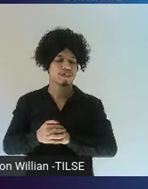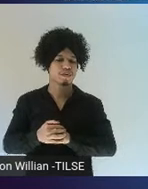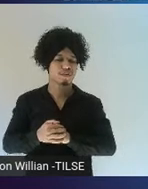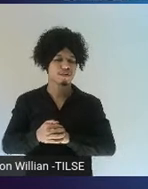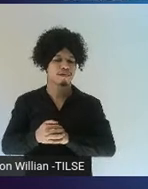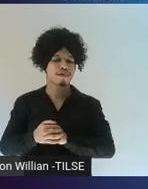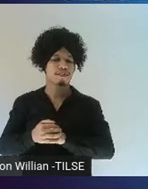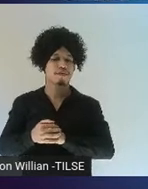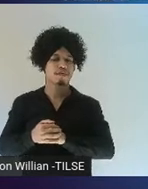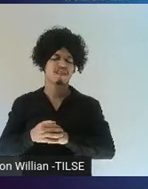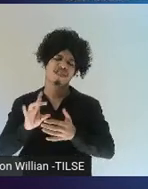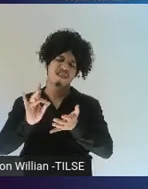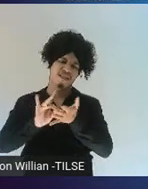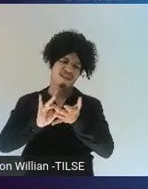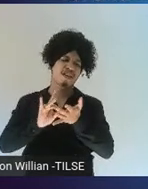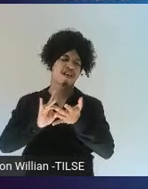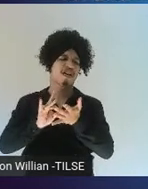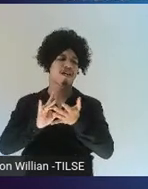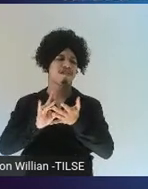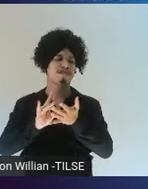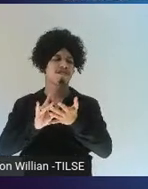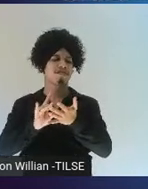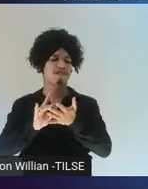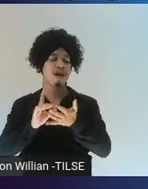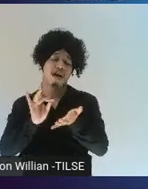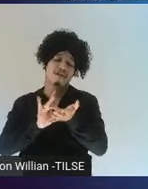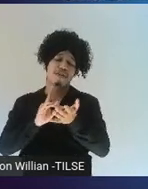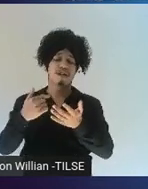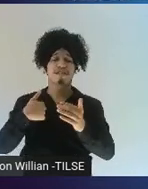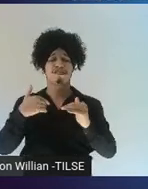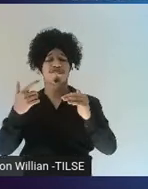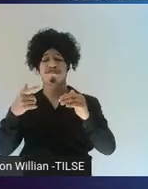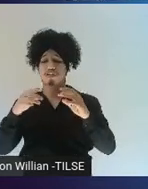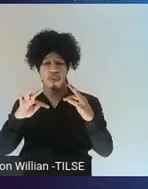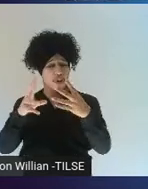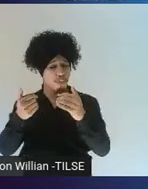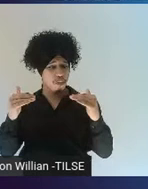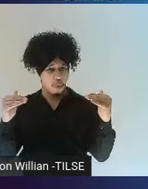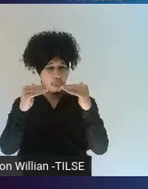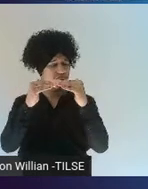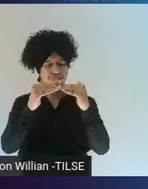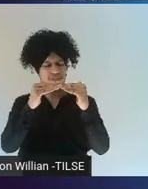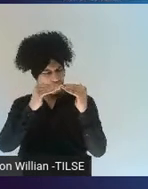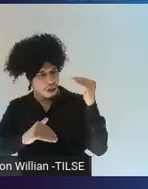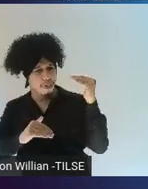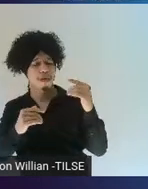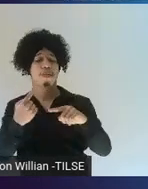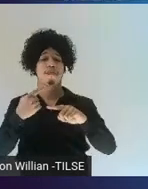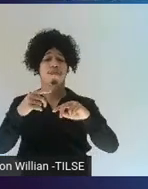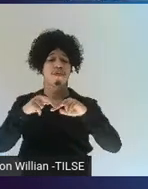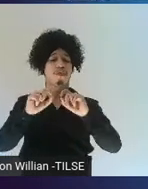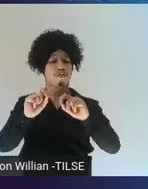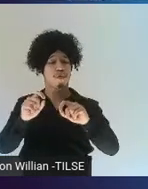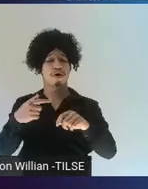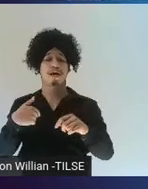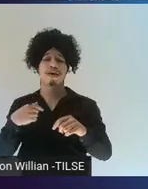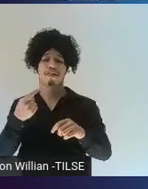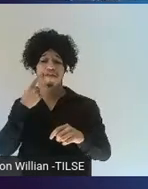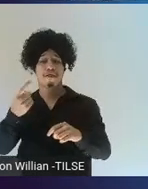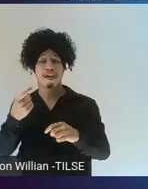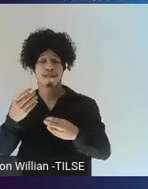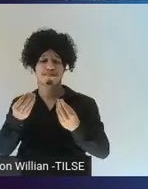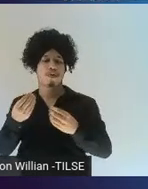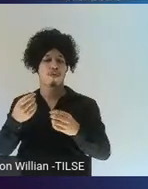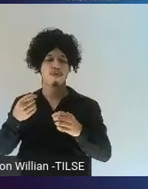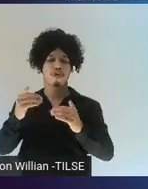disagreement, of course, about English proficiency required for success for both teachers and students. And there,